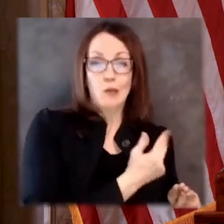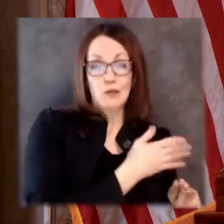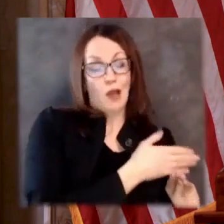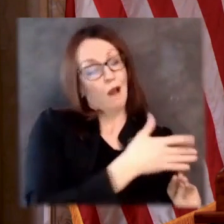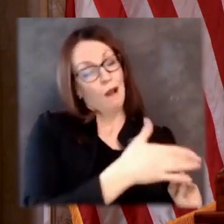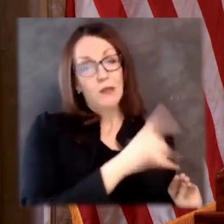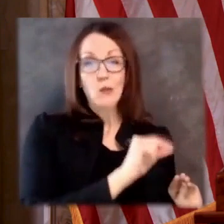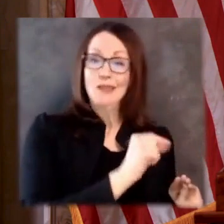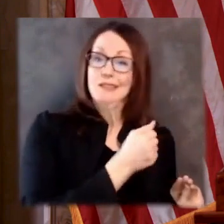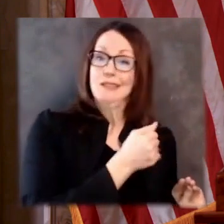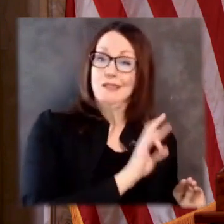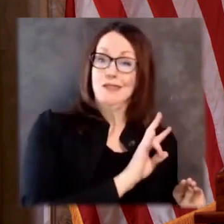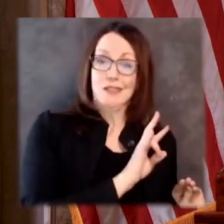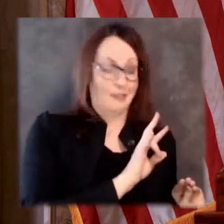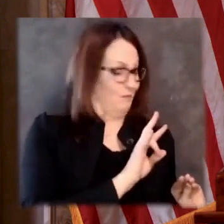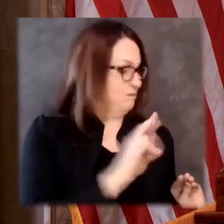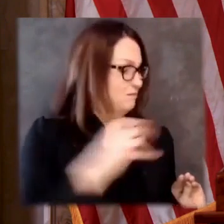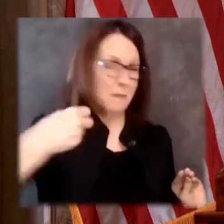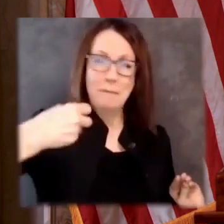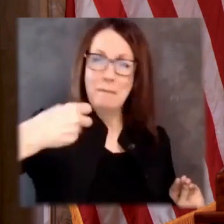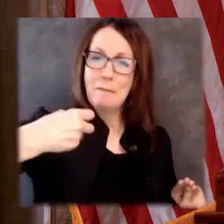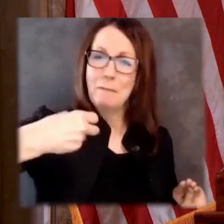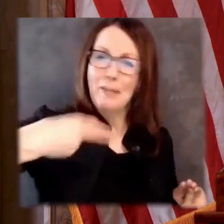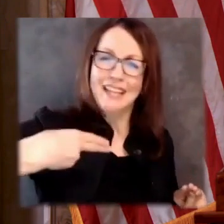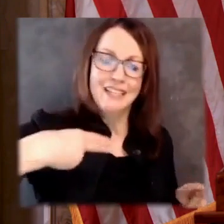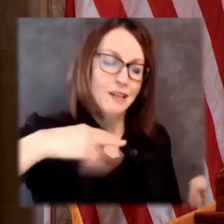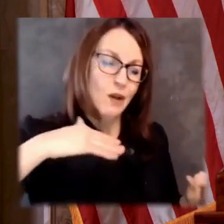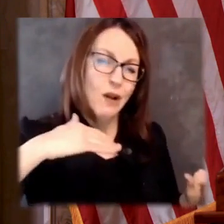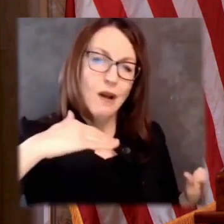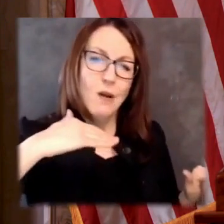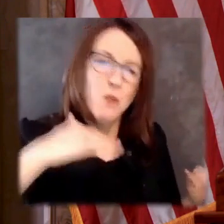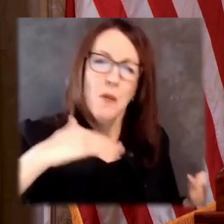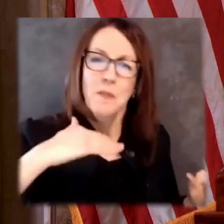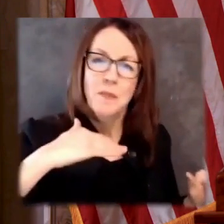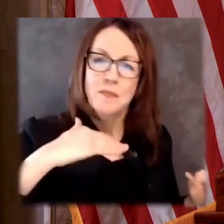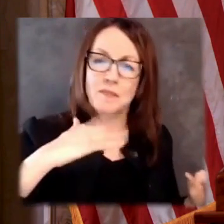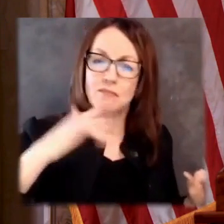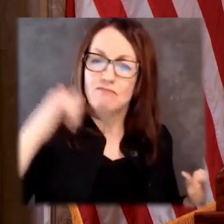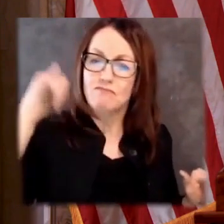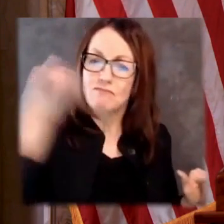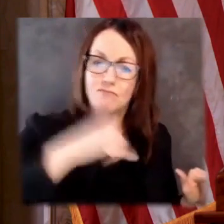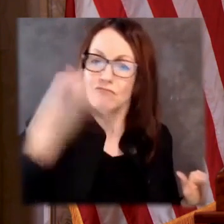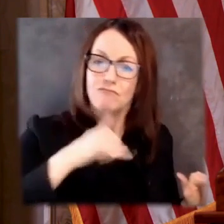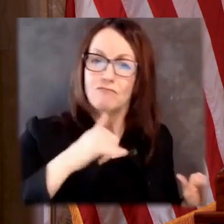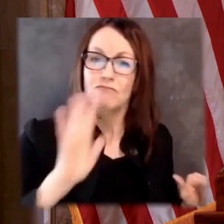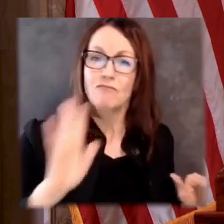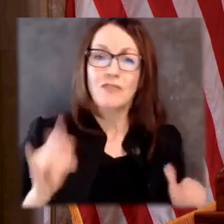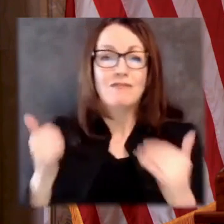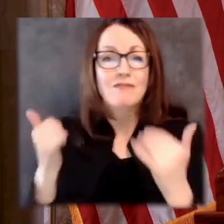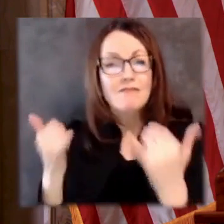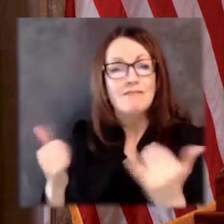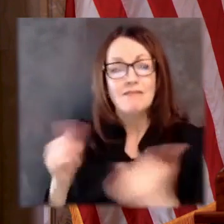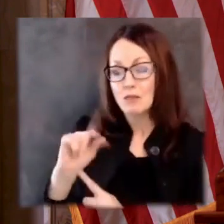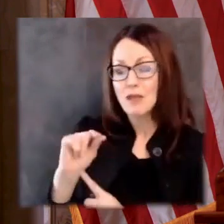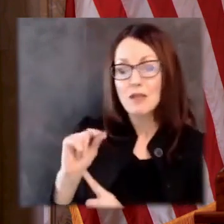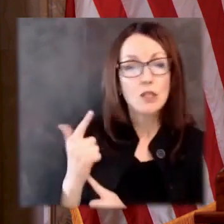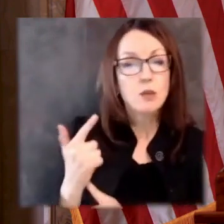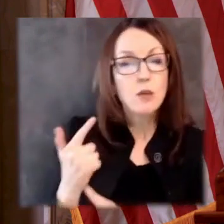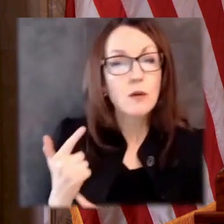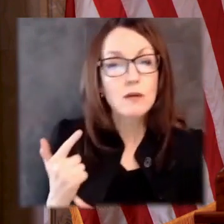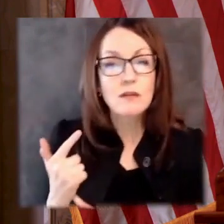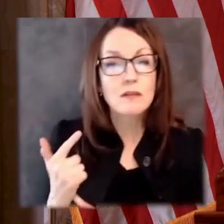2017 budgets combined. It's 2021, folks. Having access to high-speed internet